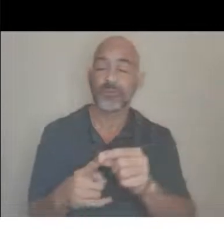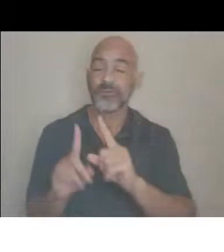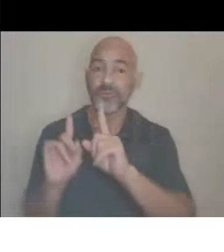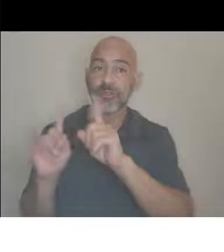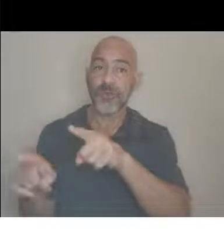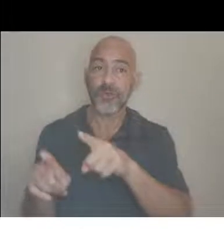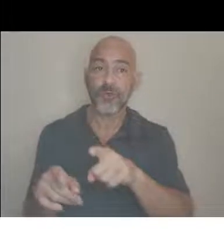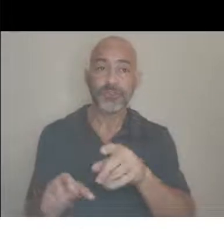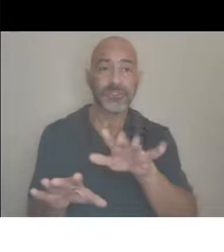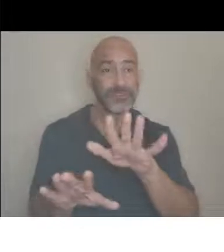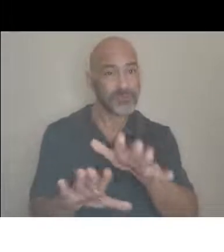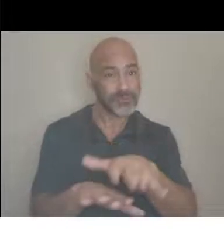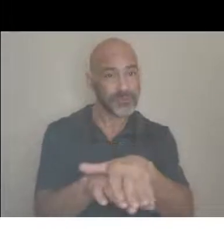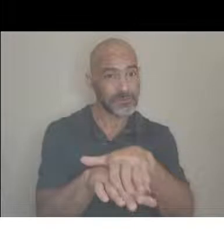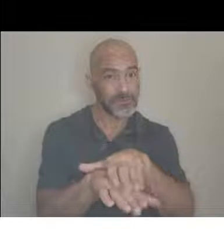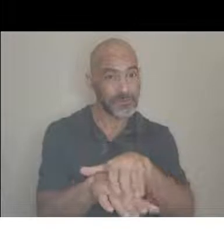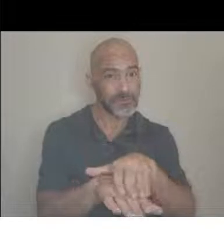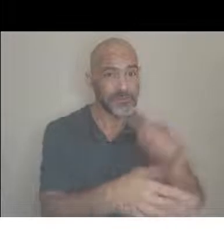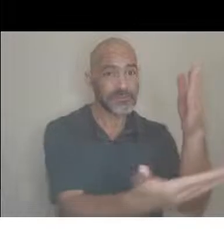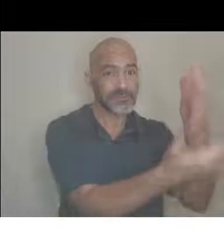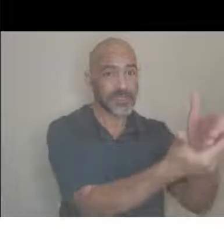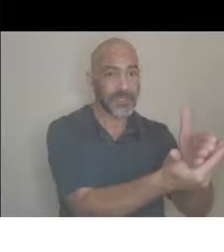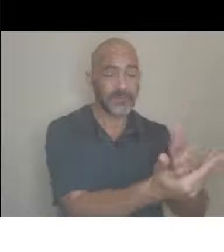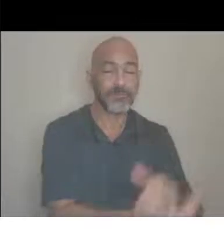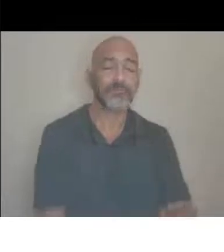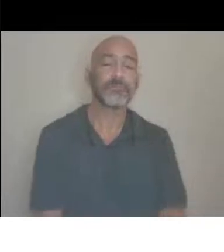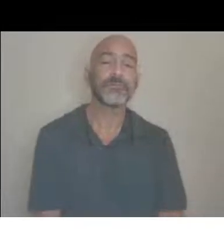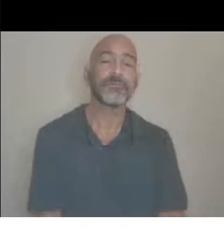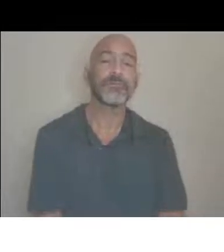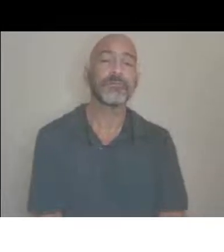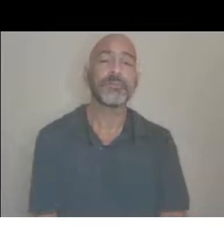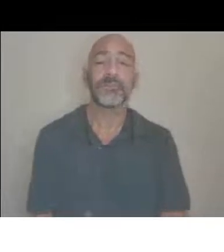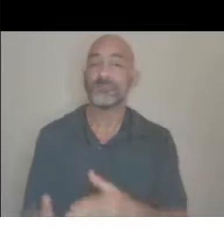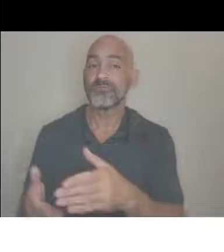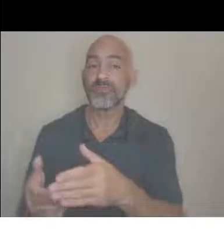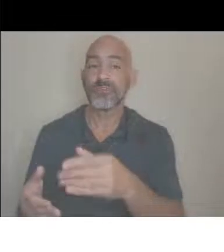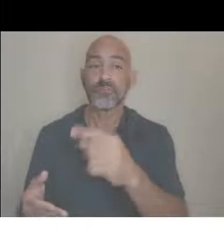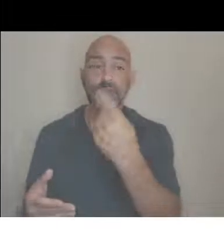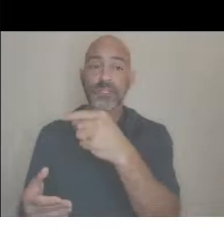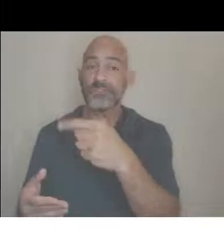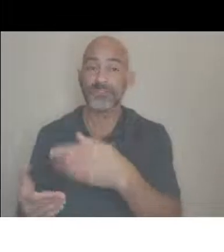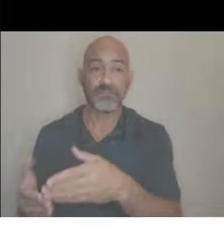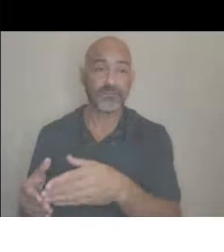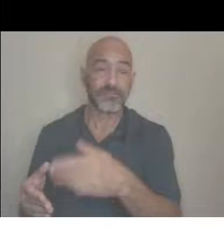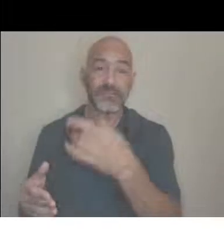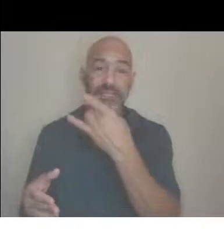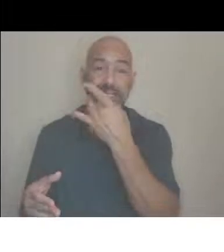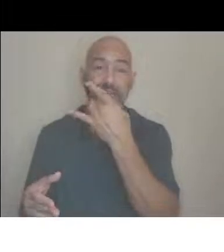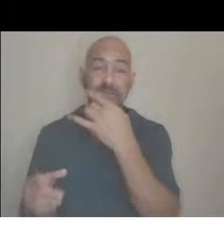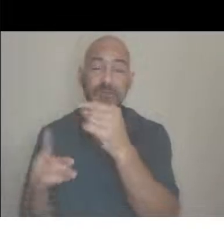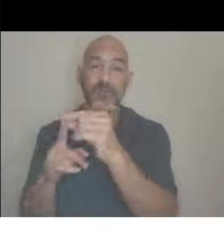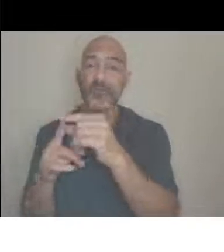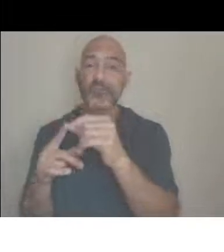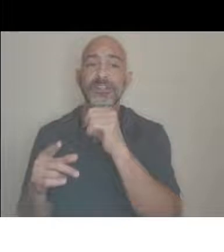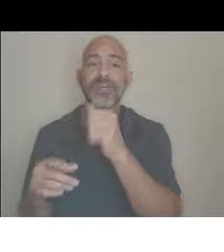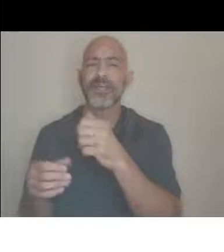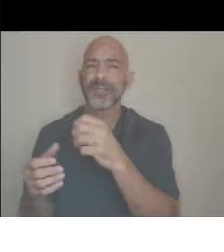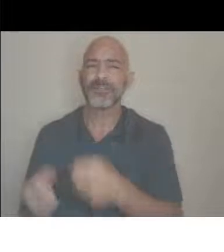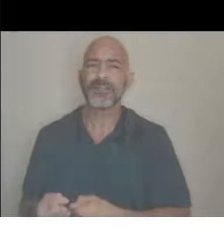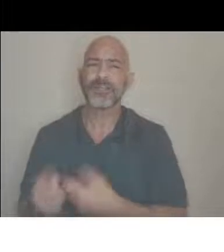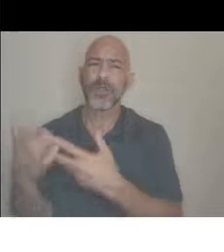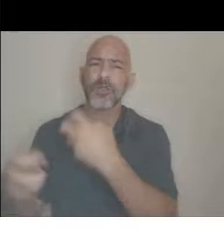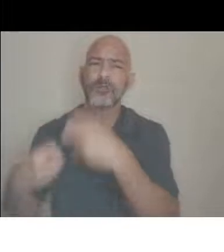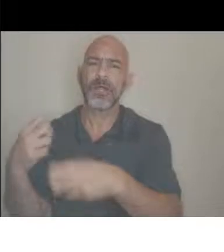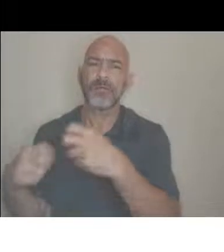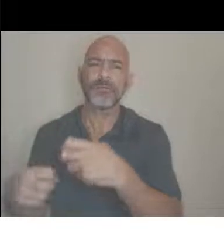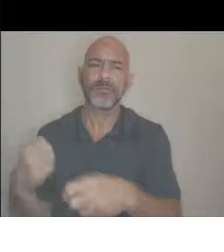those that are generally not going to cause problems, those that are, that you kind of should think before, and those